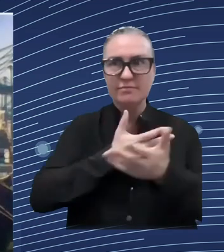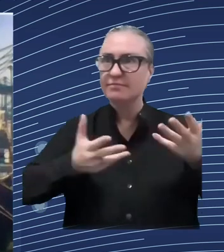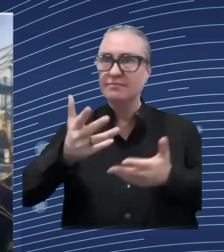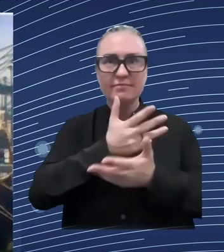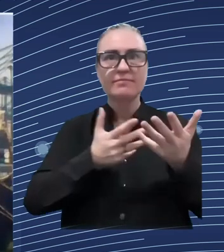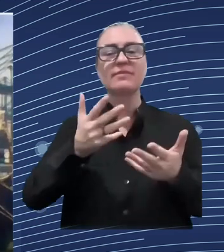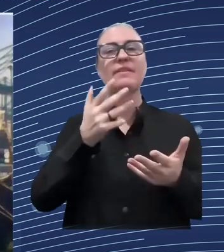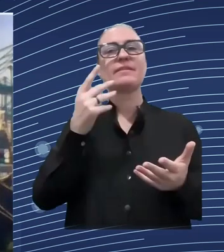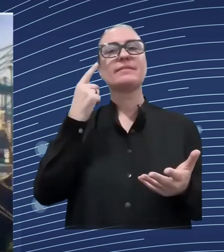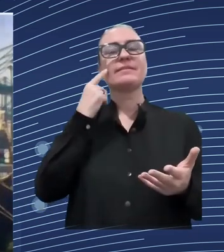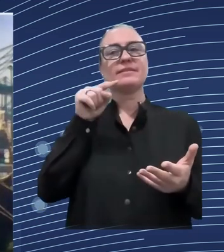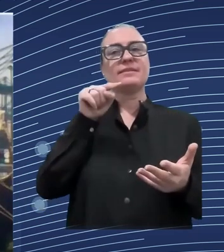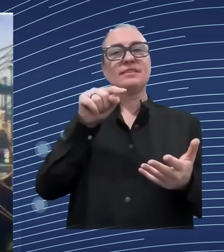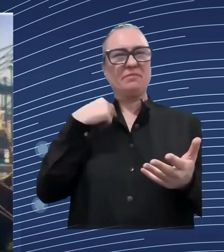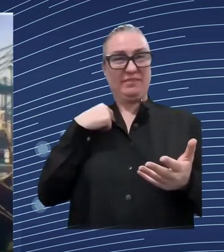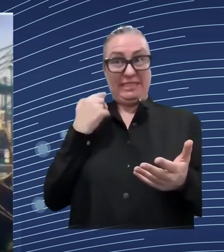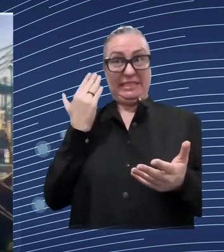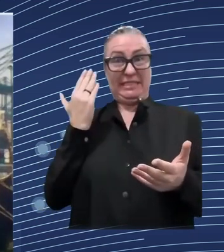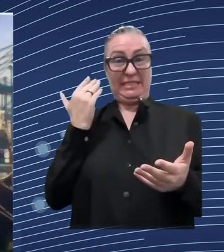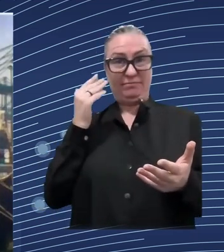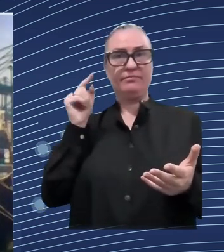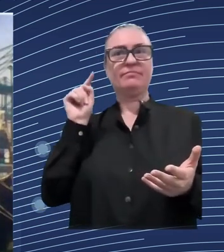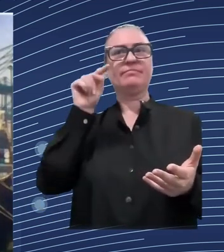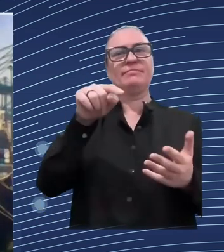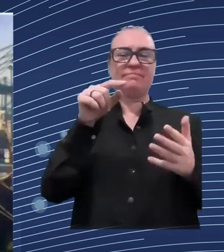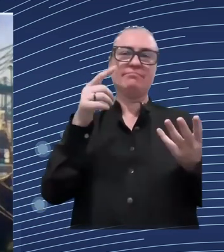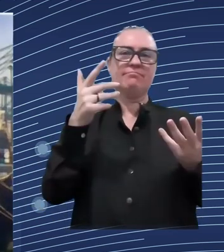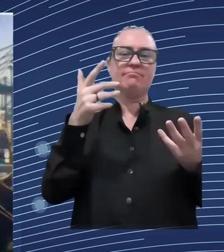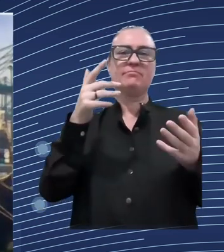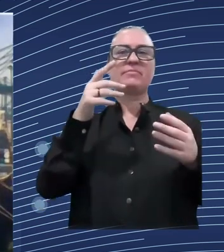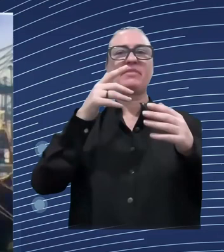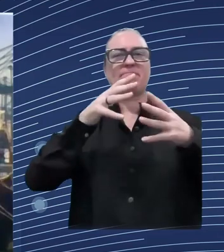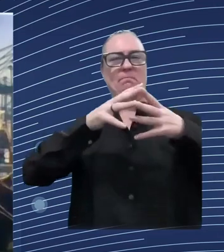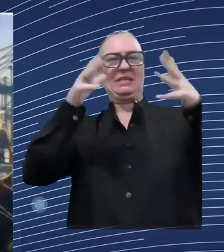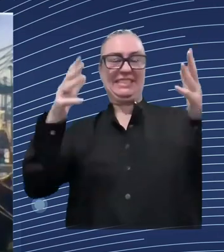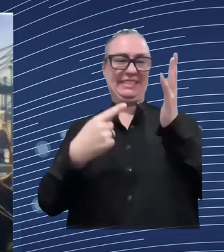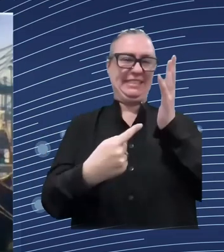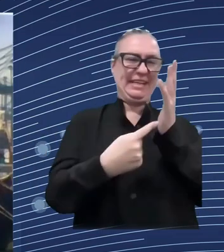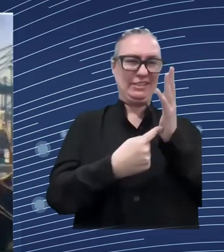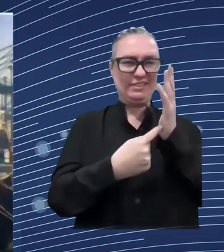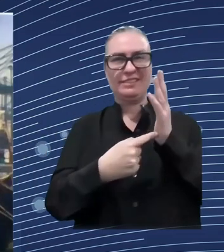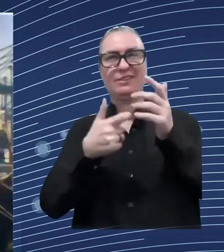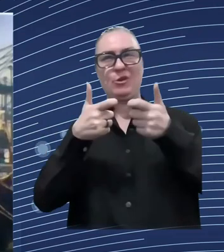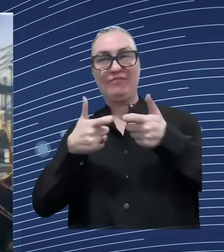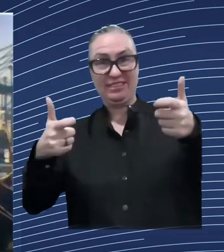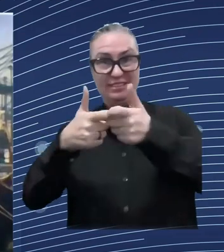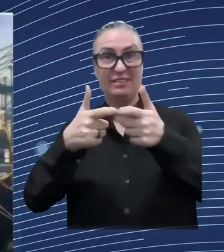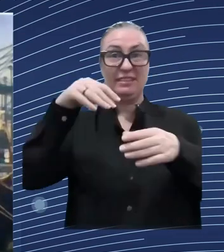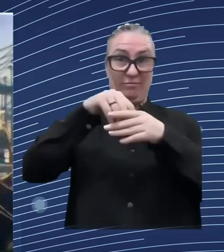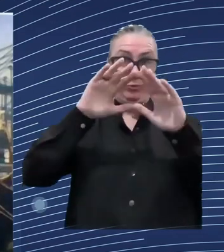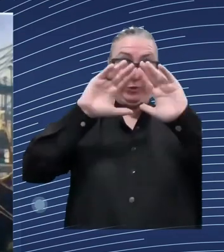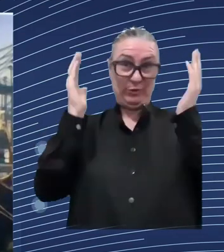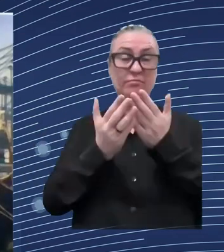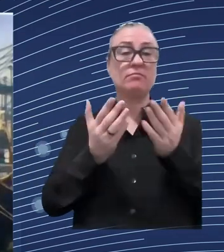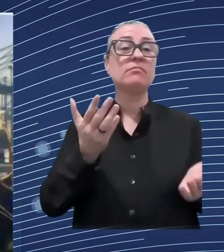clearly we are the the top of the inflated expectations of this technology and um the i think the um the